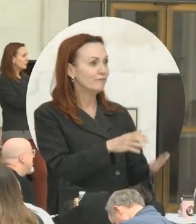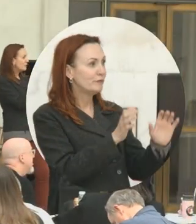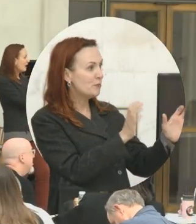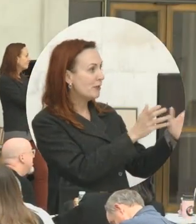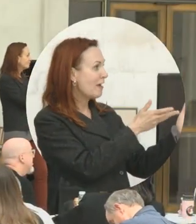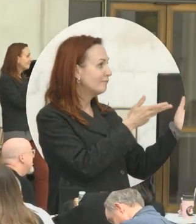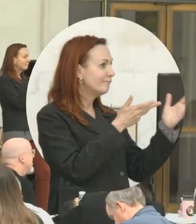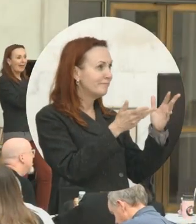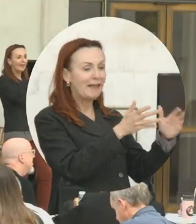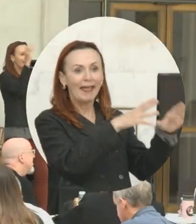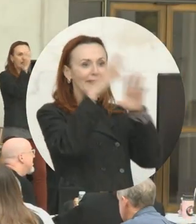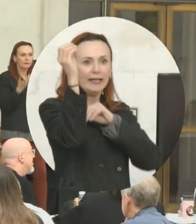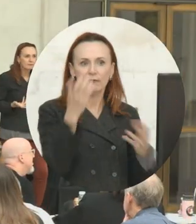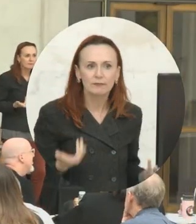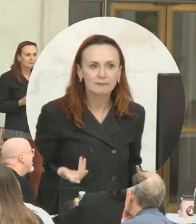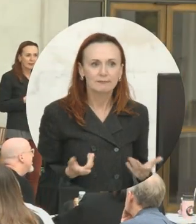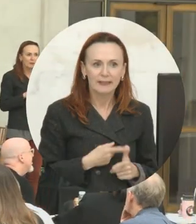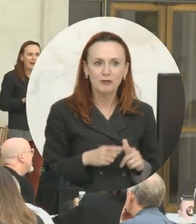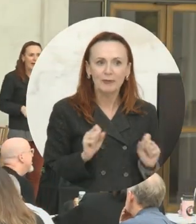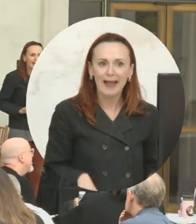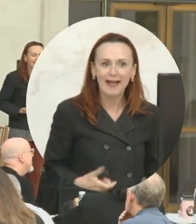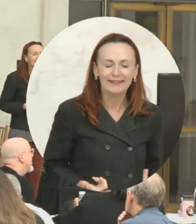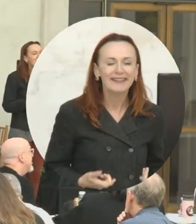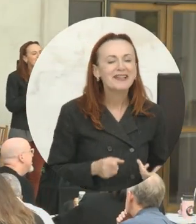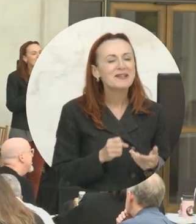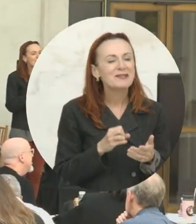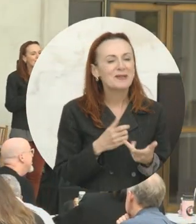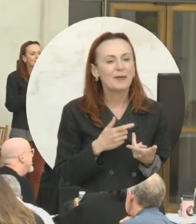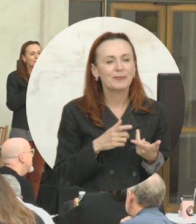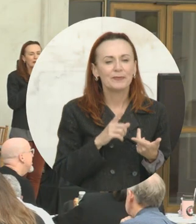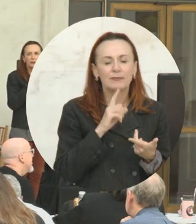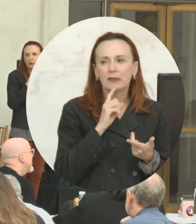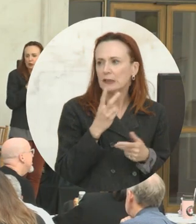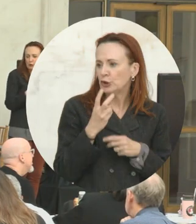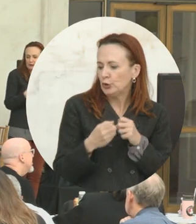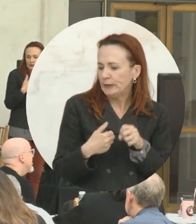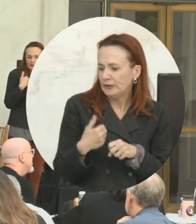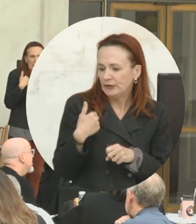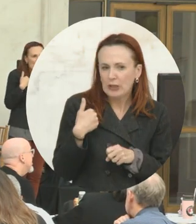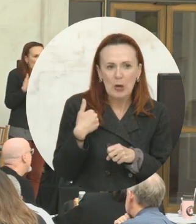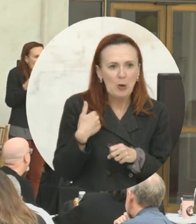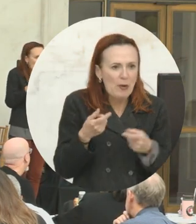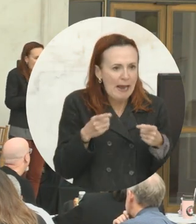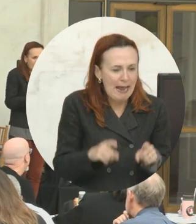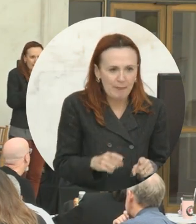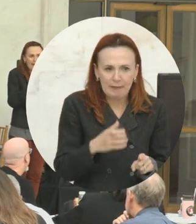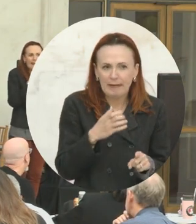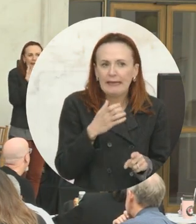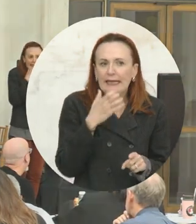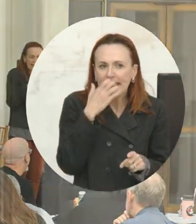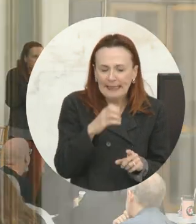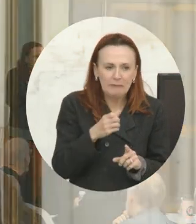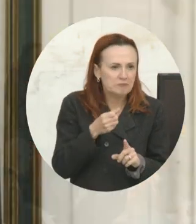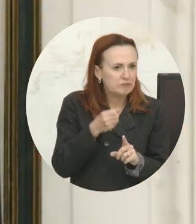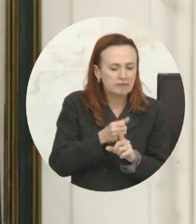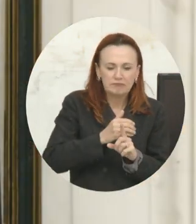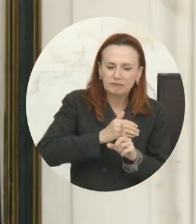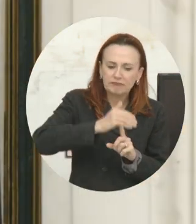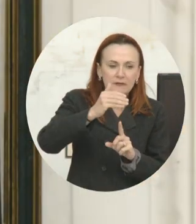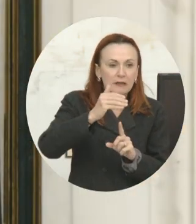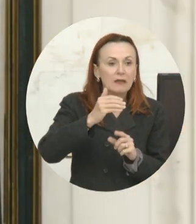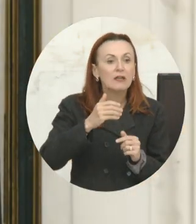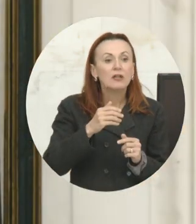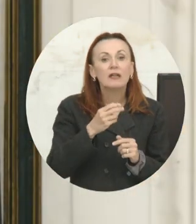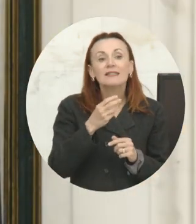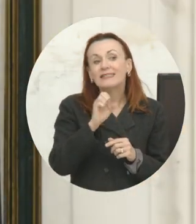I do want to put it out there that, you know, two years ago we had a heat wave in San Francisco and my father almost died.